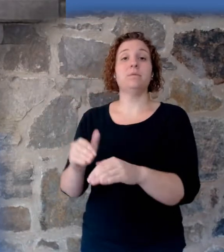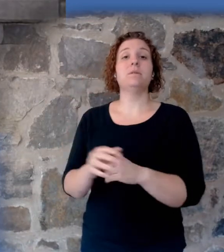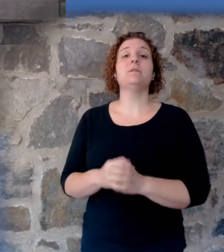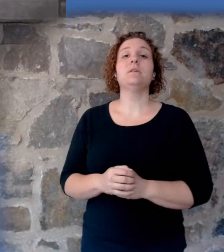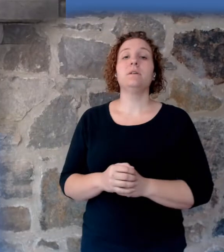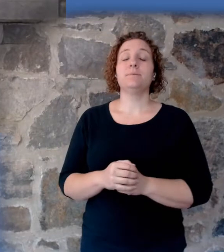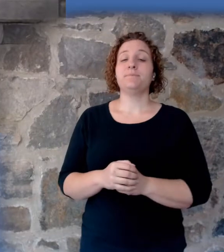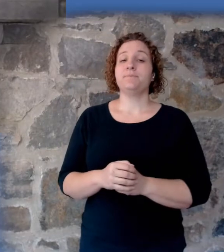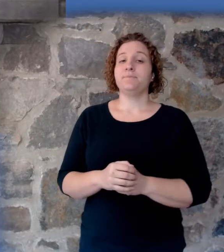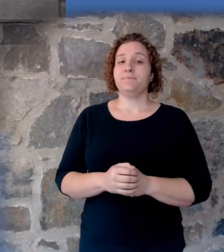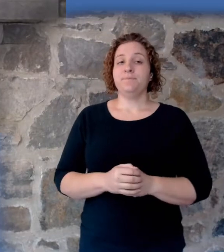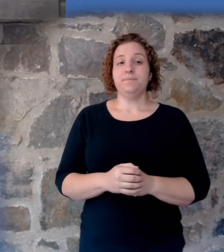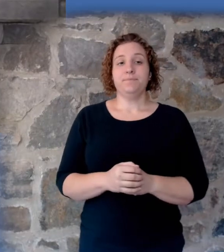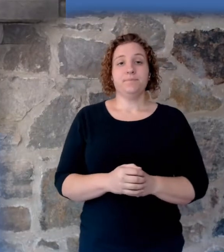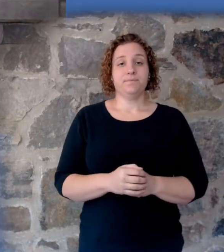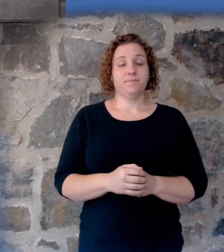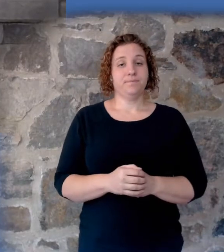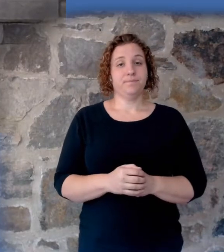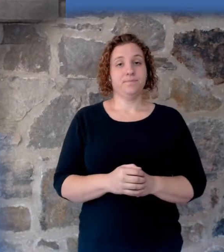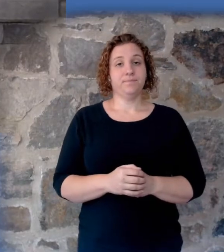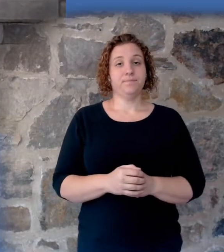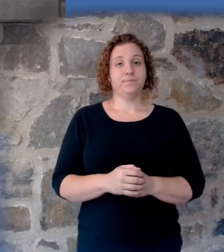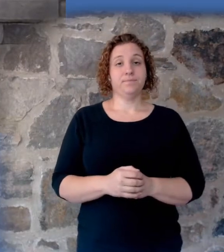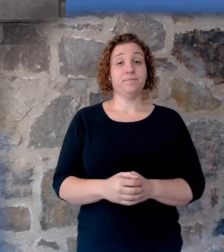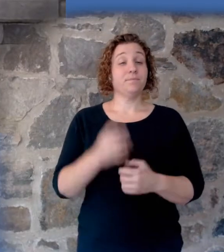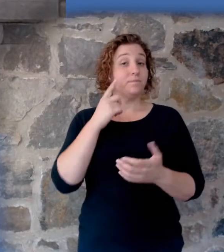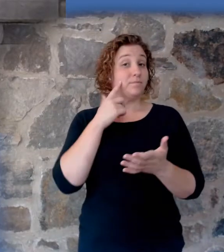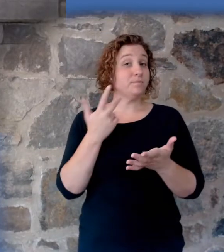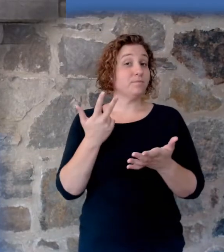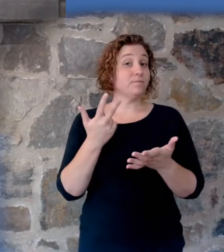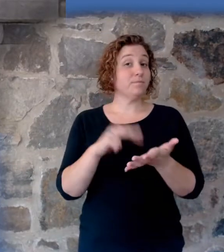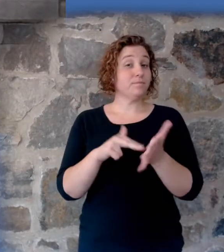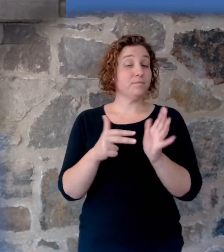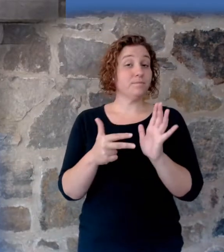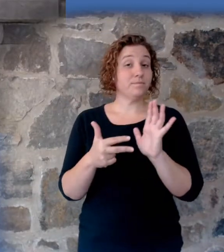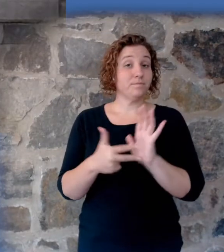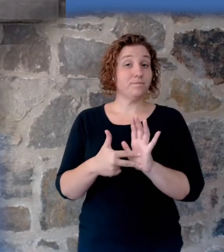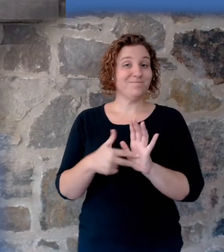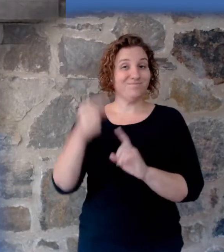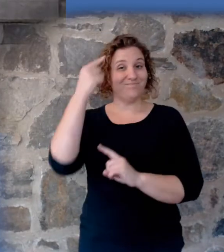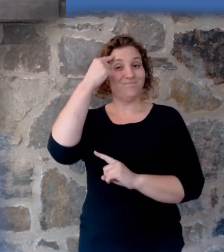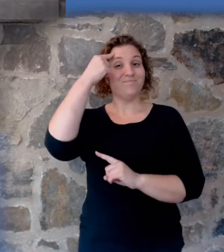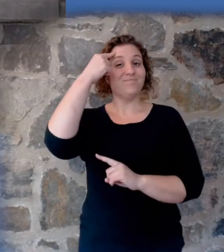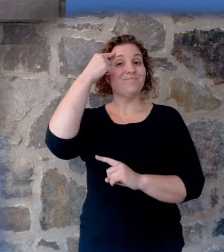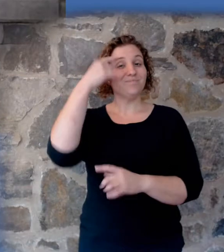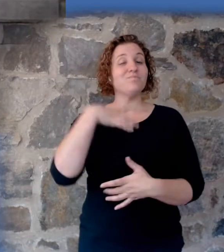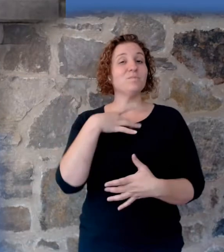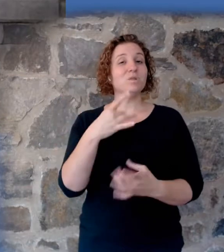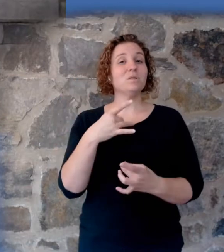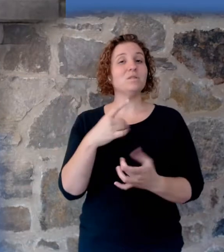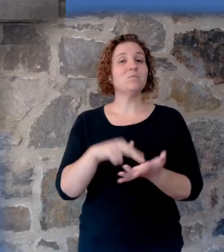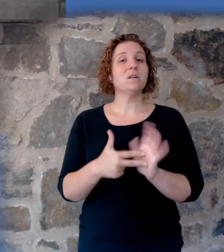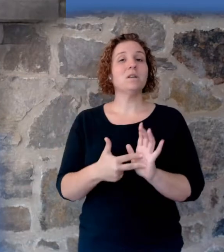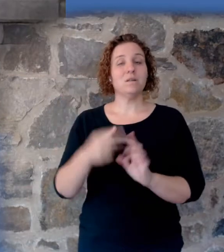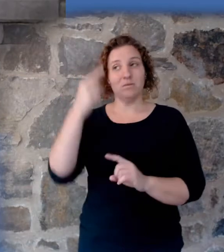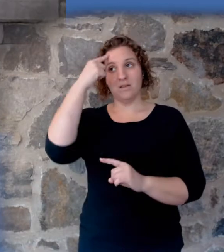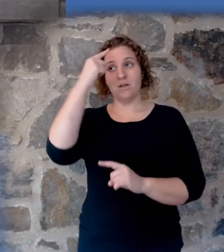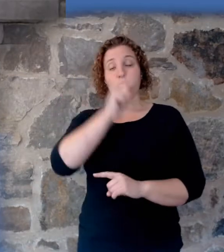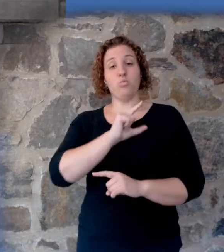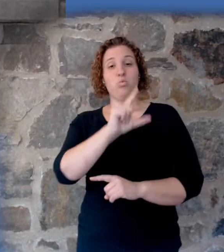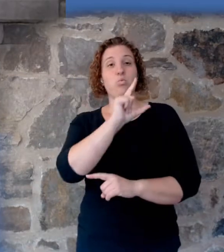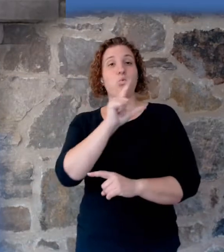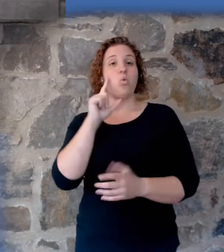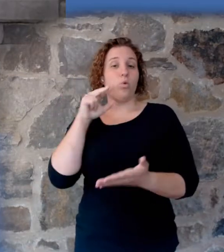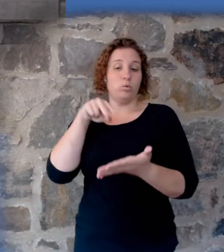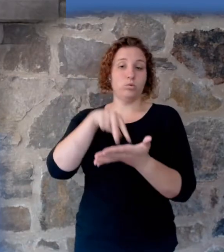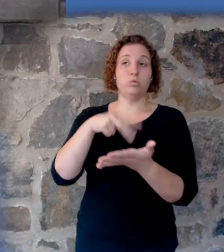cities around them. That brings us to a very interesting thought. The Lord himself will descend with a shout. The voice